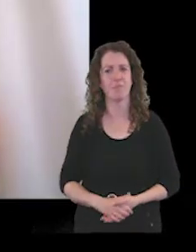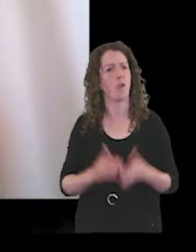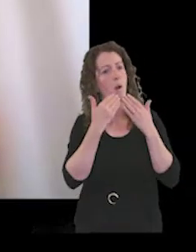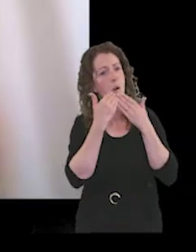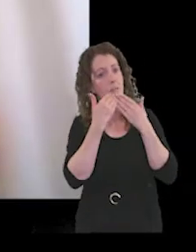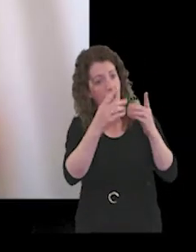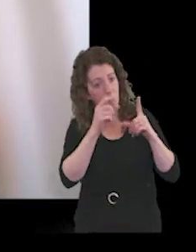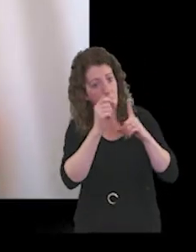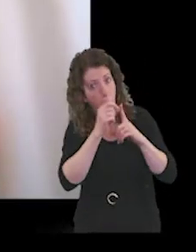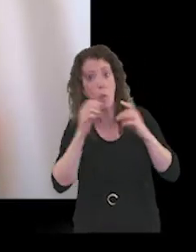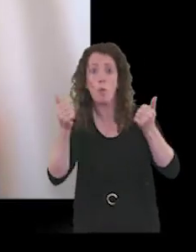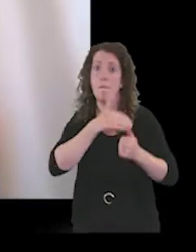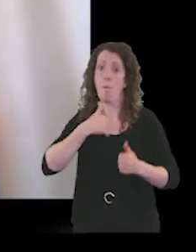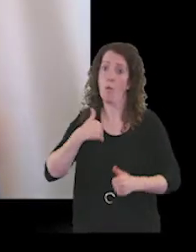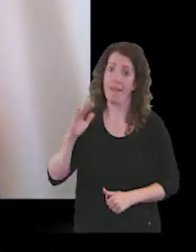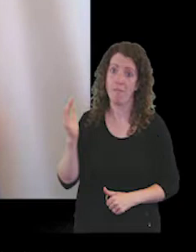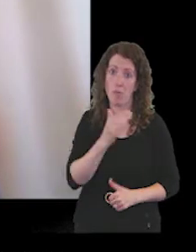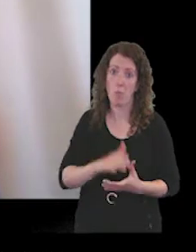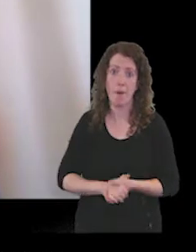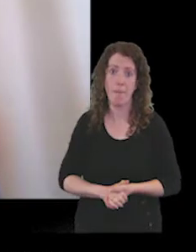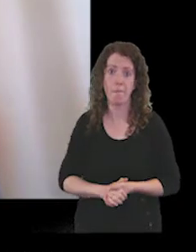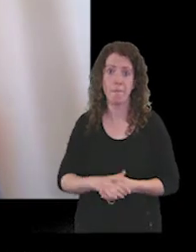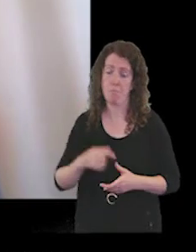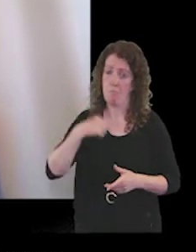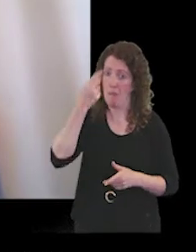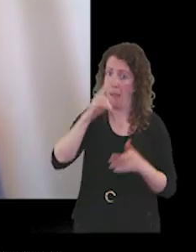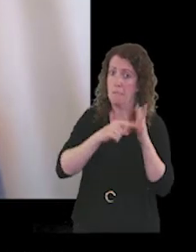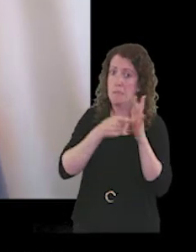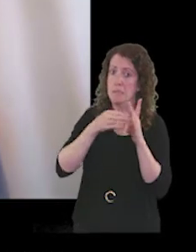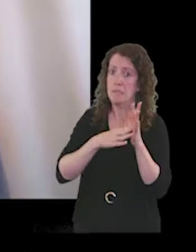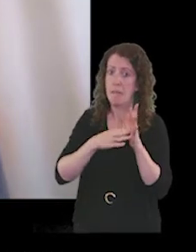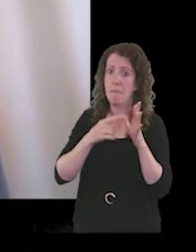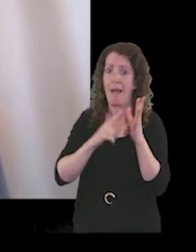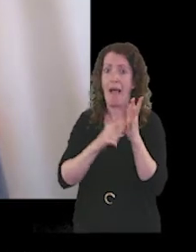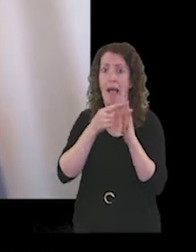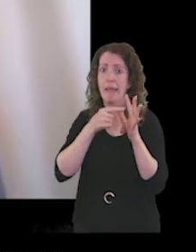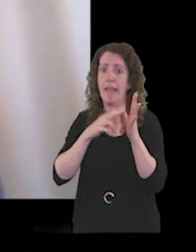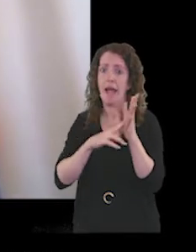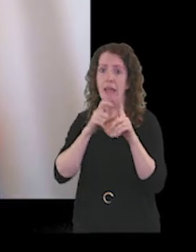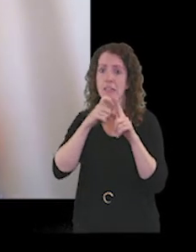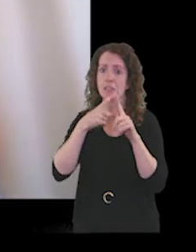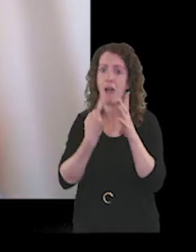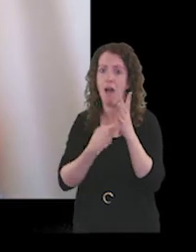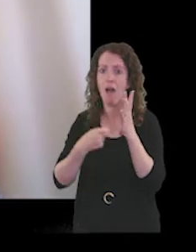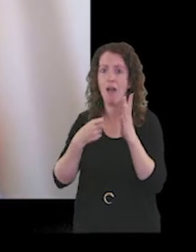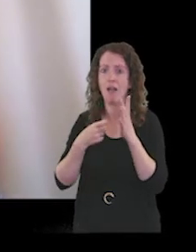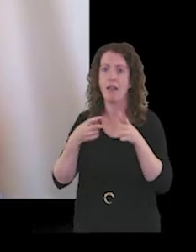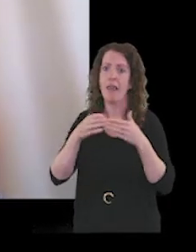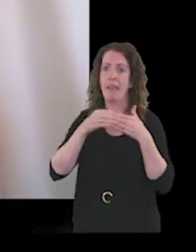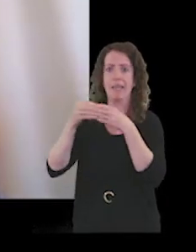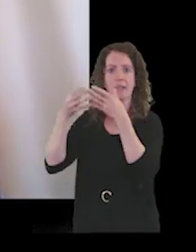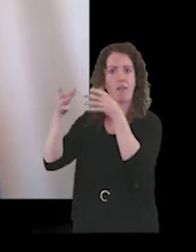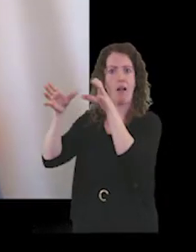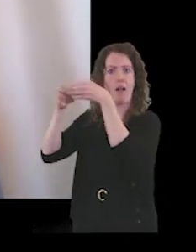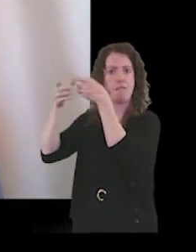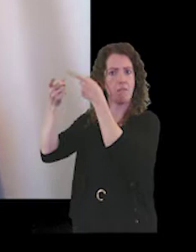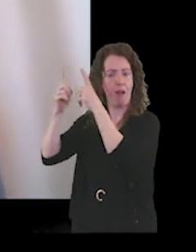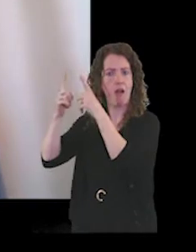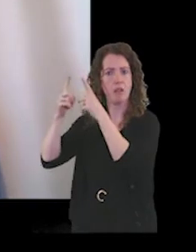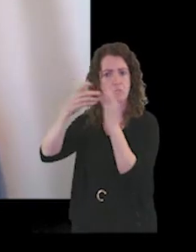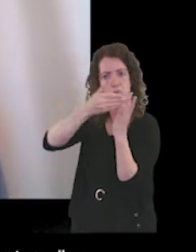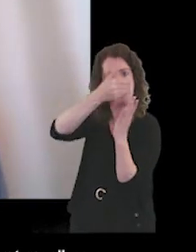Thank you, Paul. And good morning, everyone. I'm Jim Aleander, Lead Governor for the Trust, reporting on the work of the Council of Governors for the year.